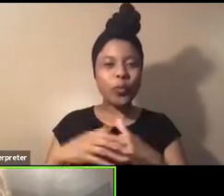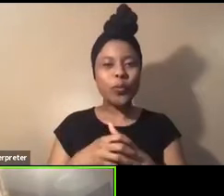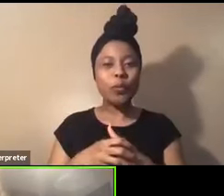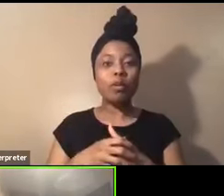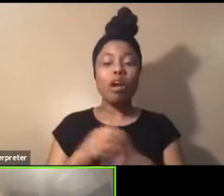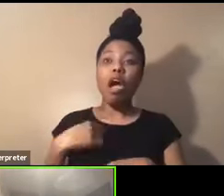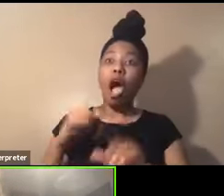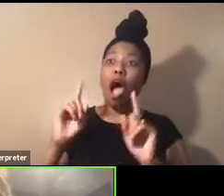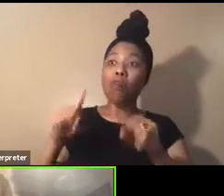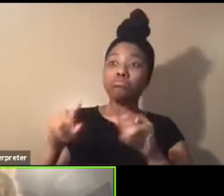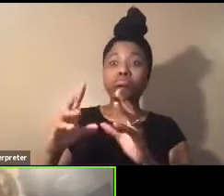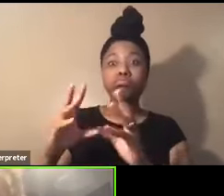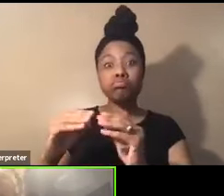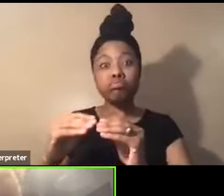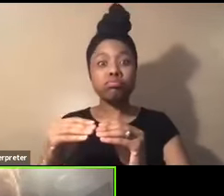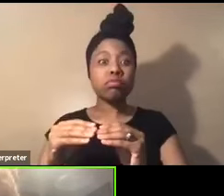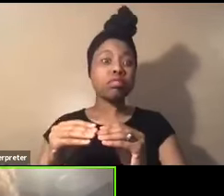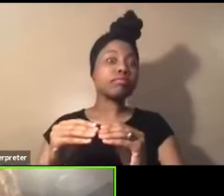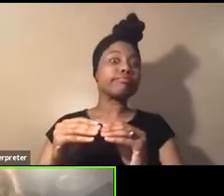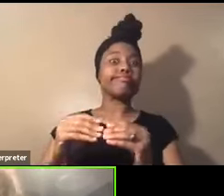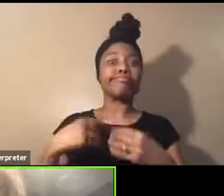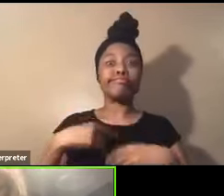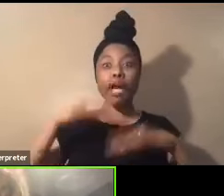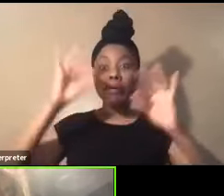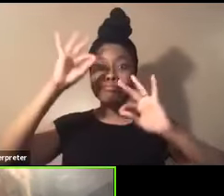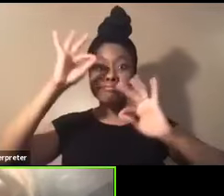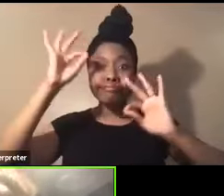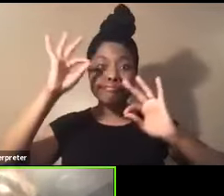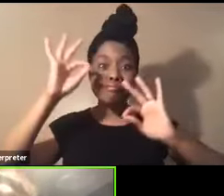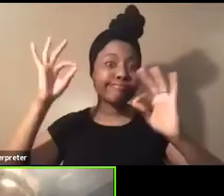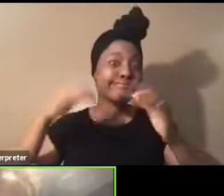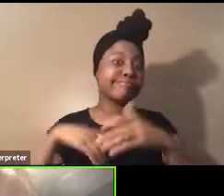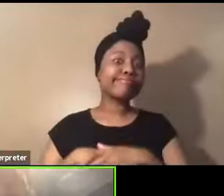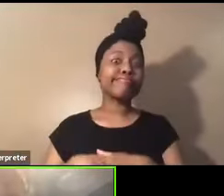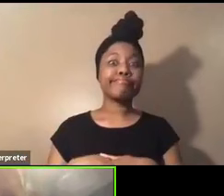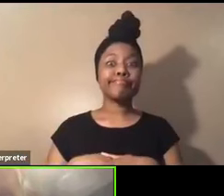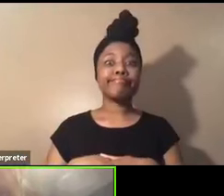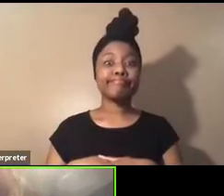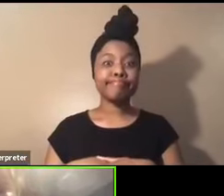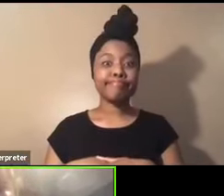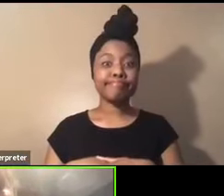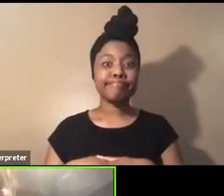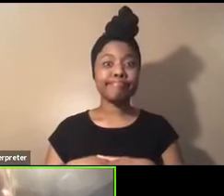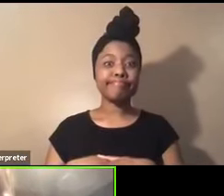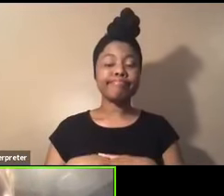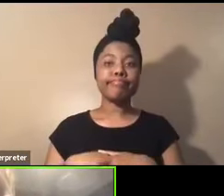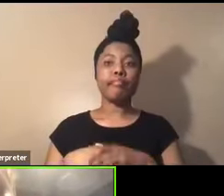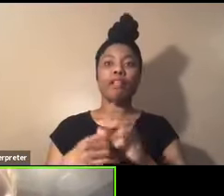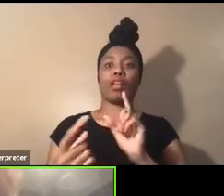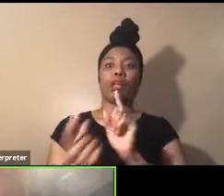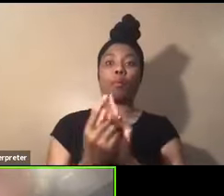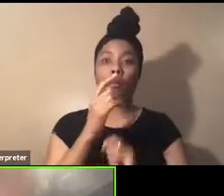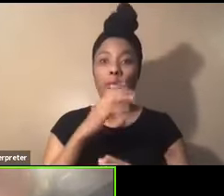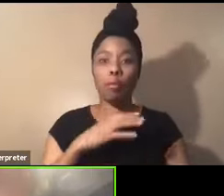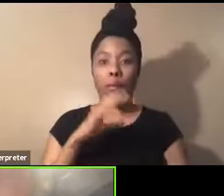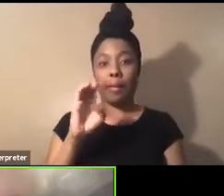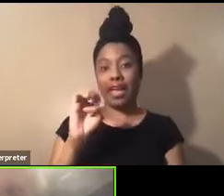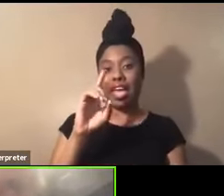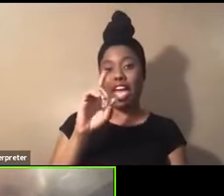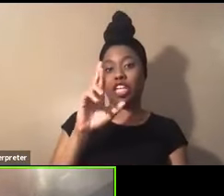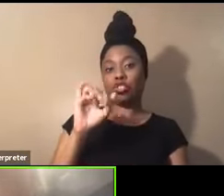conference and I'd like, did not know and I happened to run into a woman named Edria Johnson,